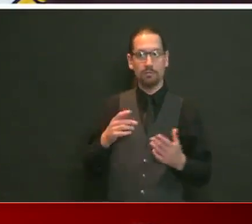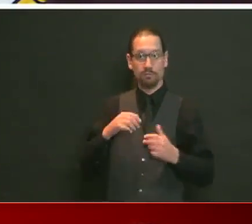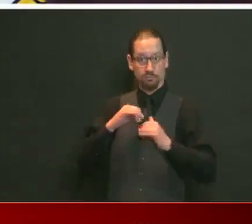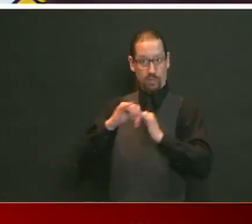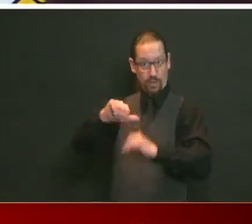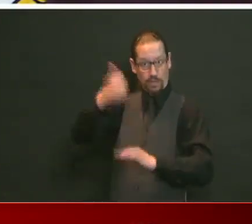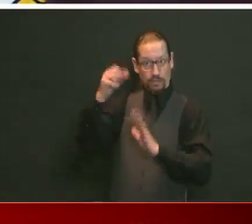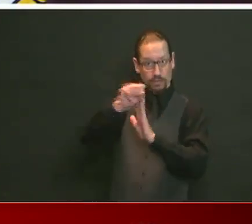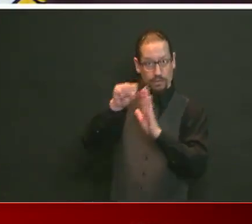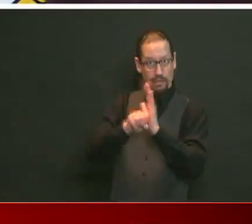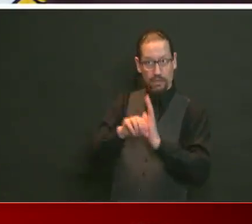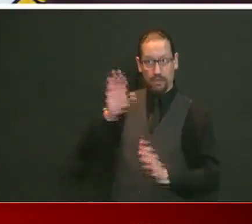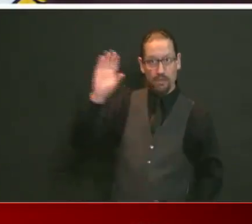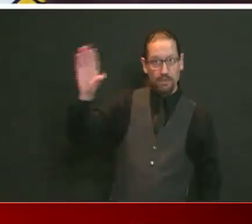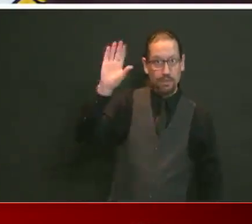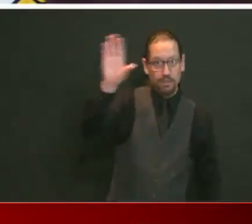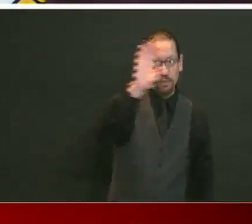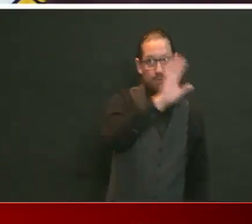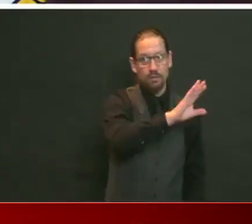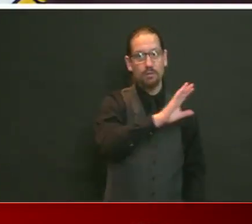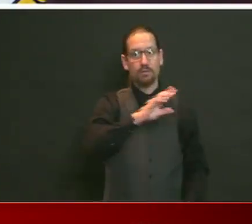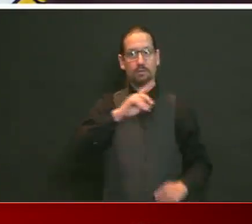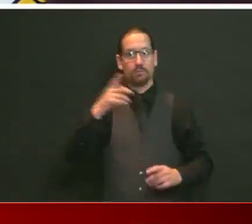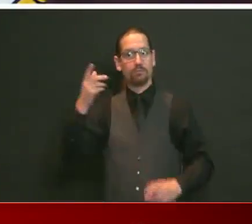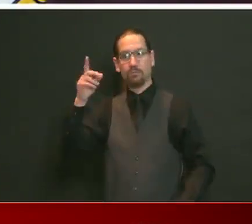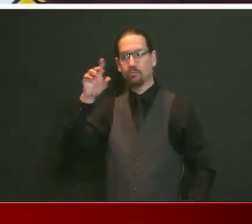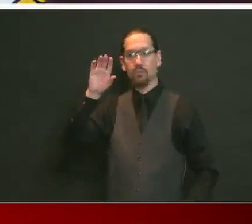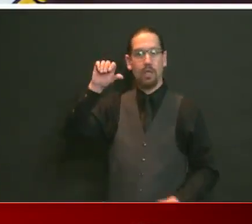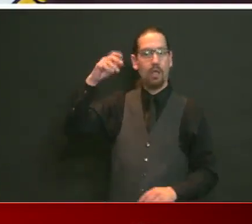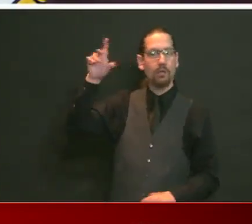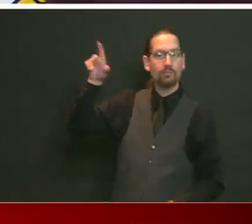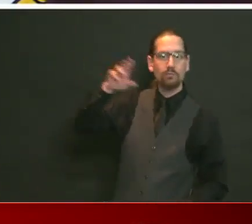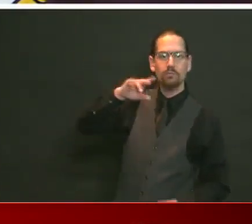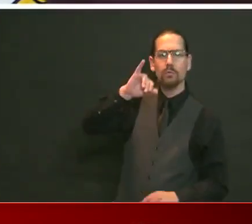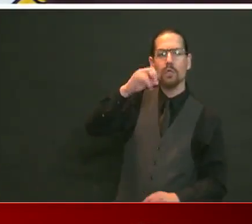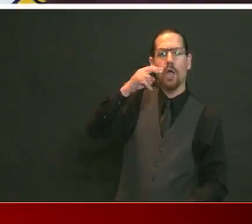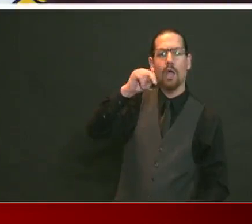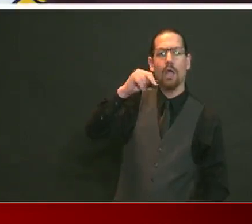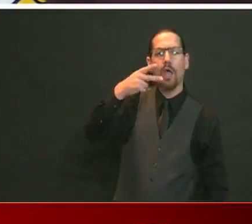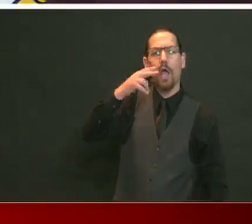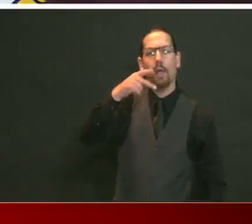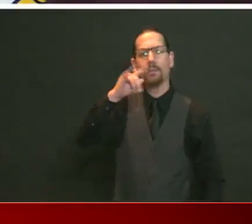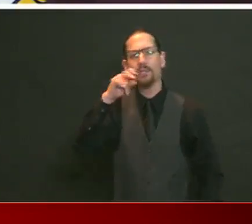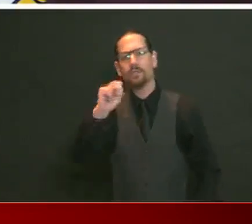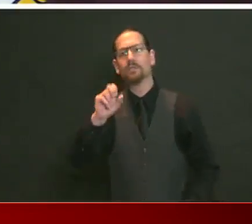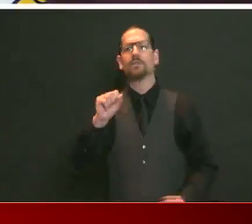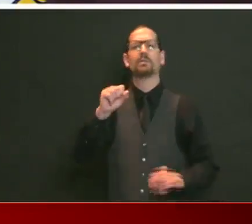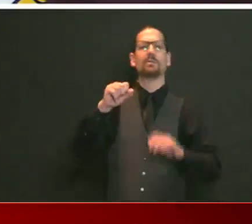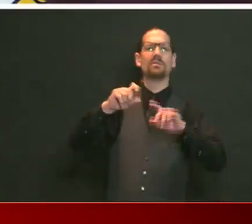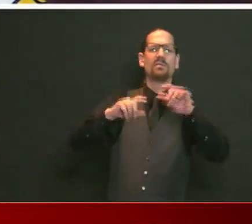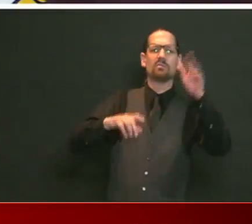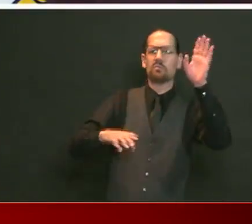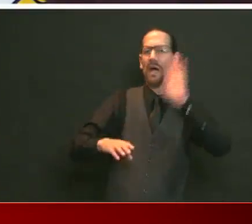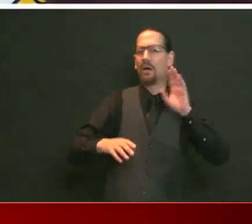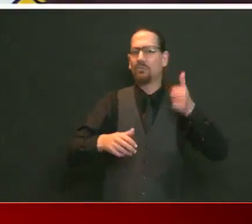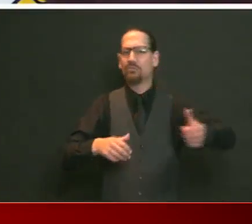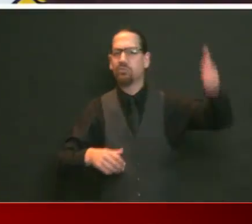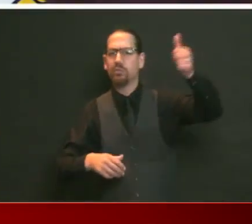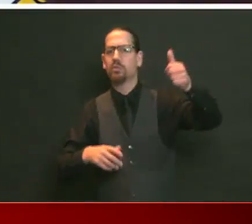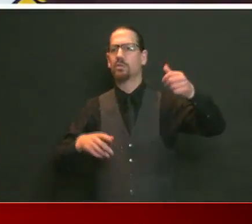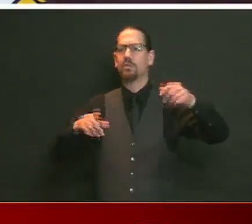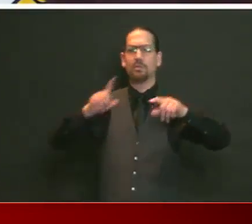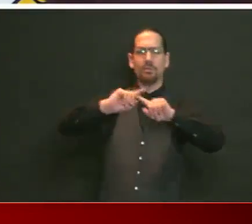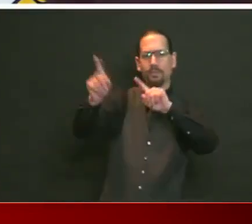at Brown, at Johns Hopkins, et cetera, is you want to make some changes and then leave 10 to 14 days